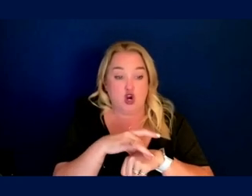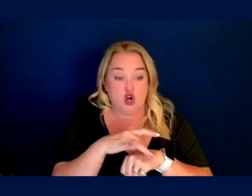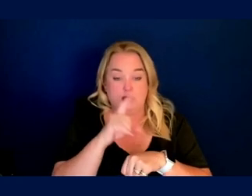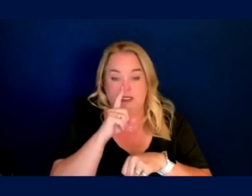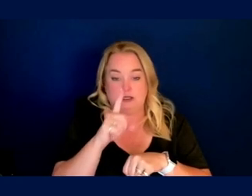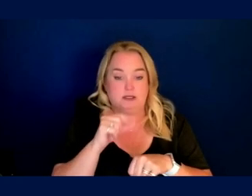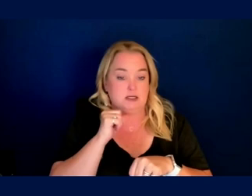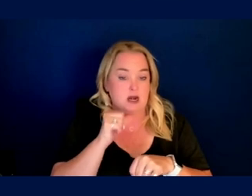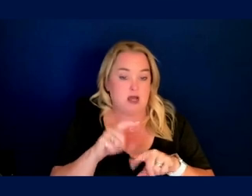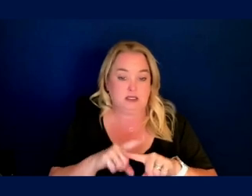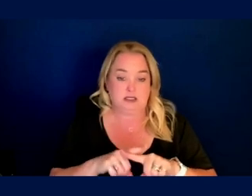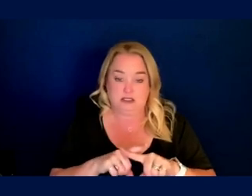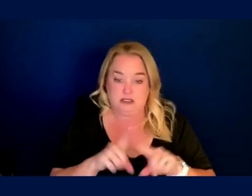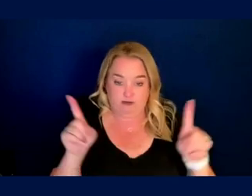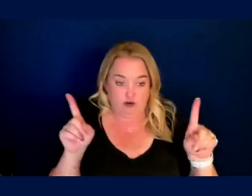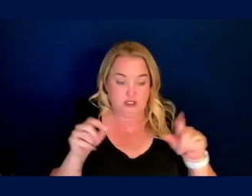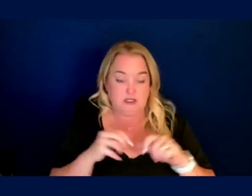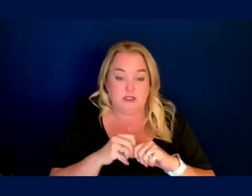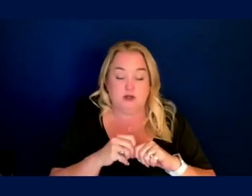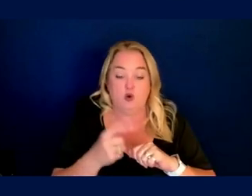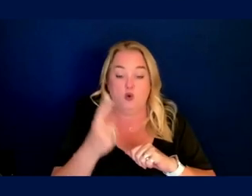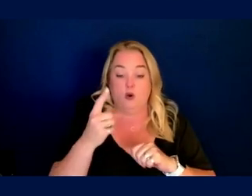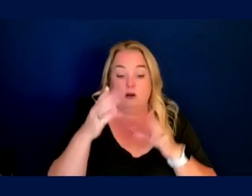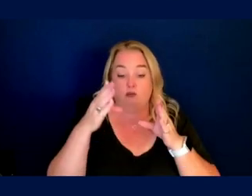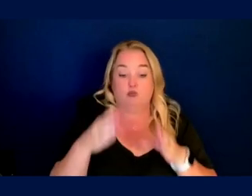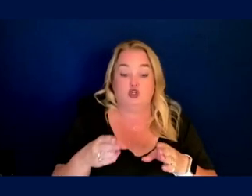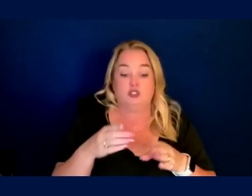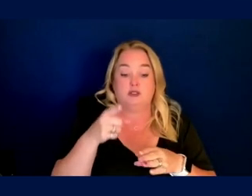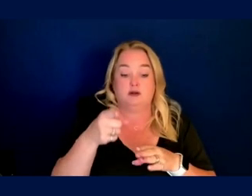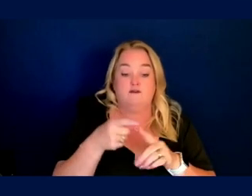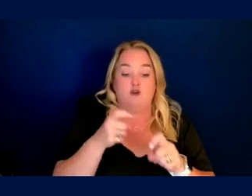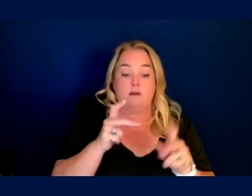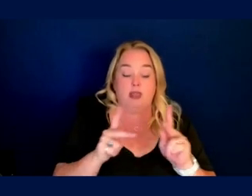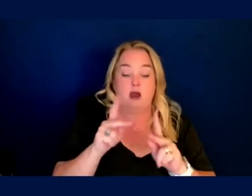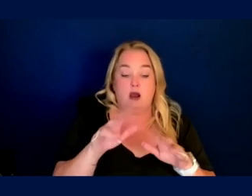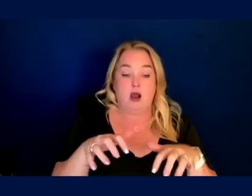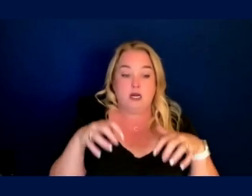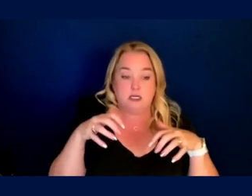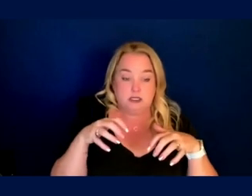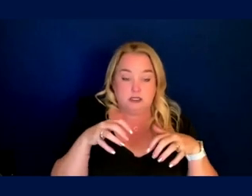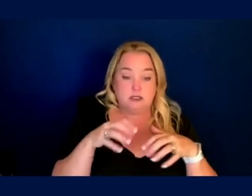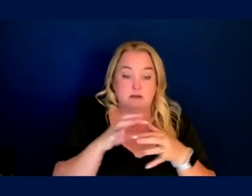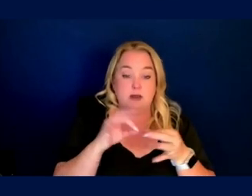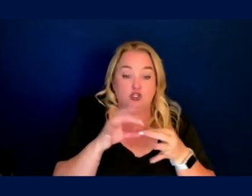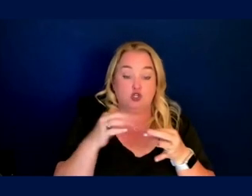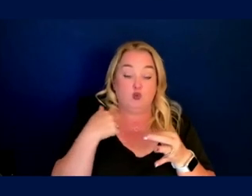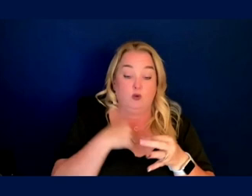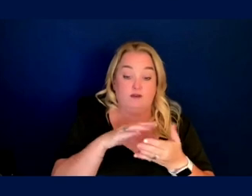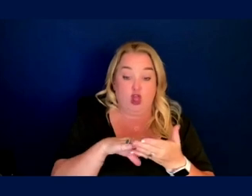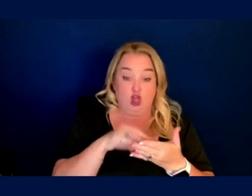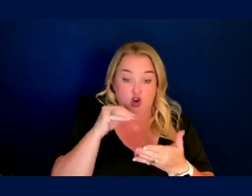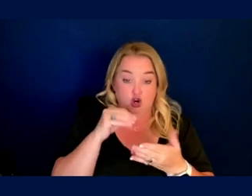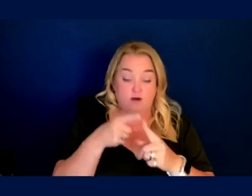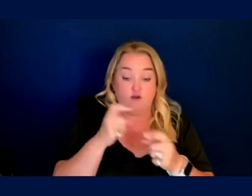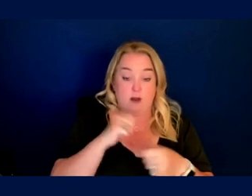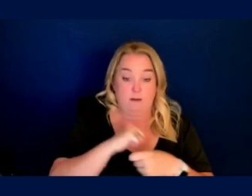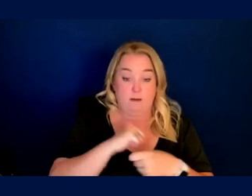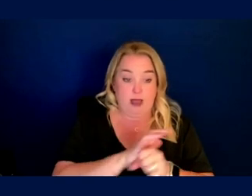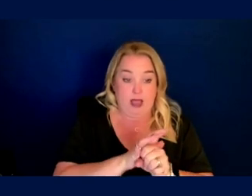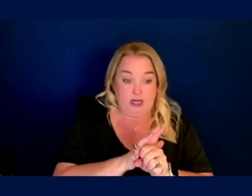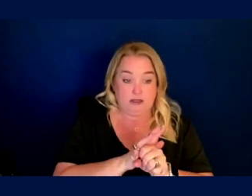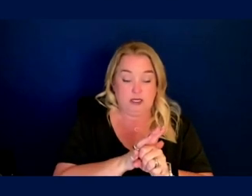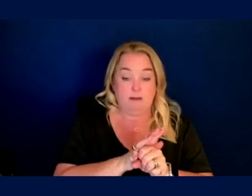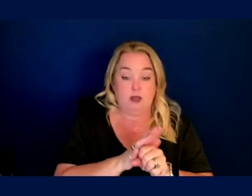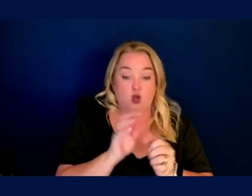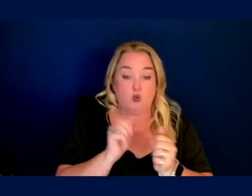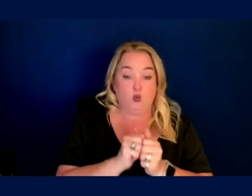Lisa Gethard, one of our participants in the audience mentioned that we have learned lessons from the pandemic where a lack of communication